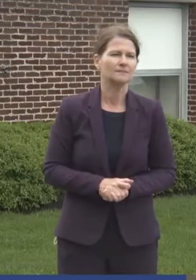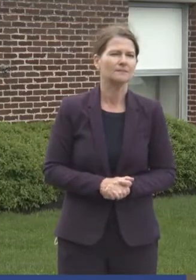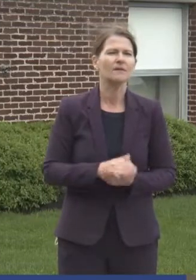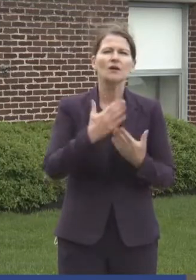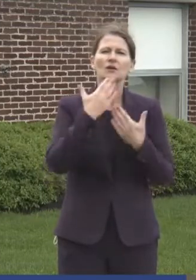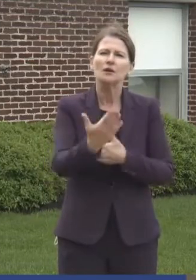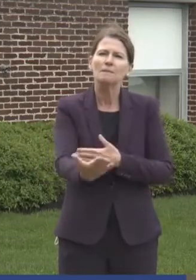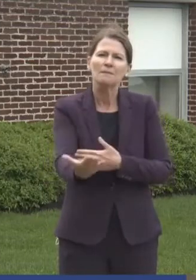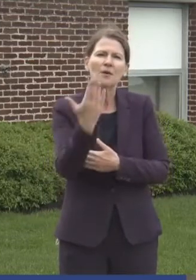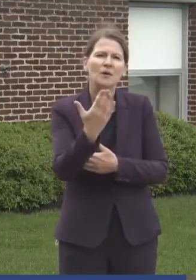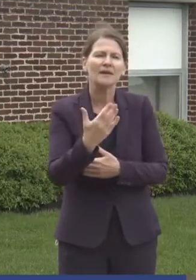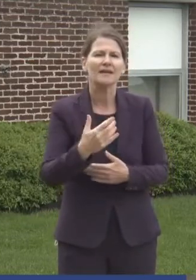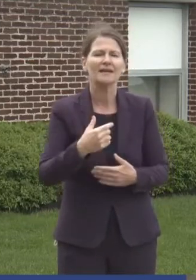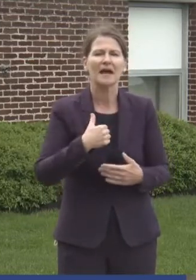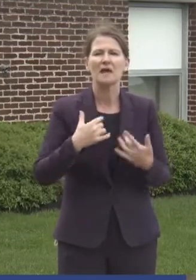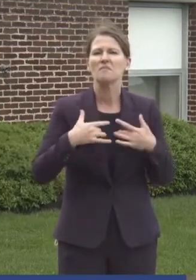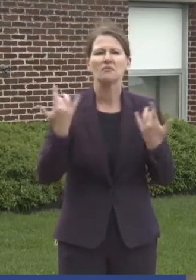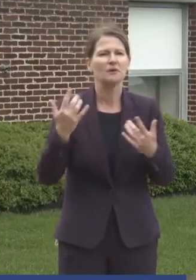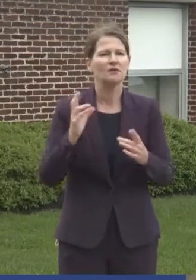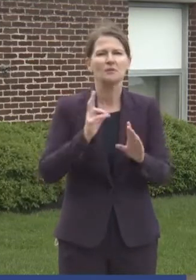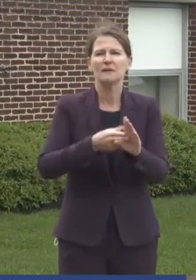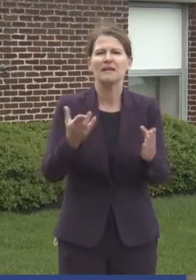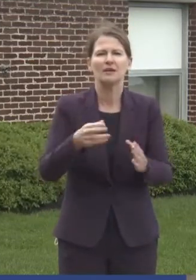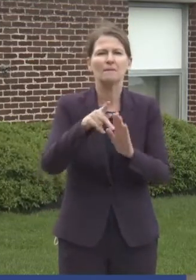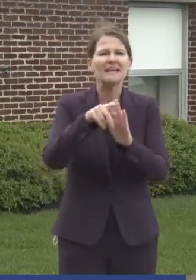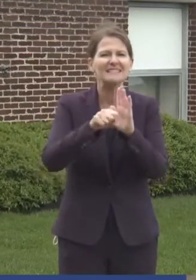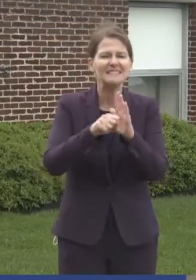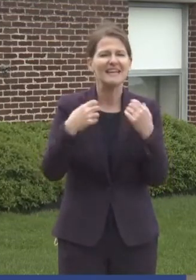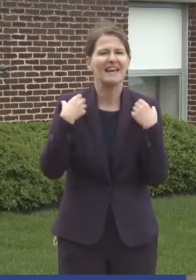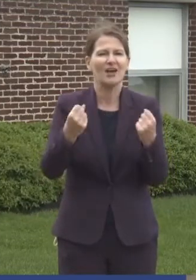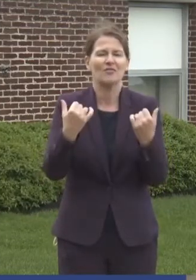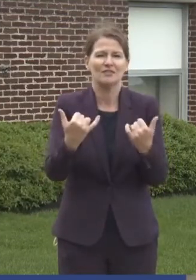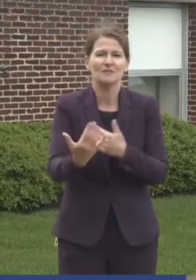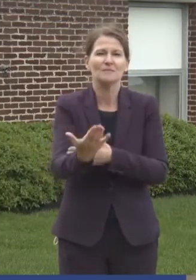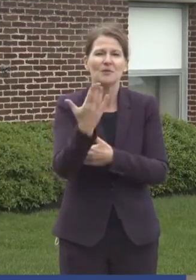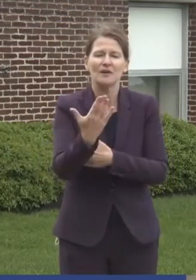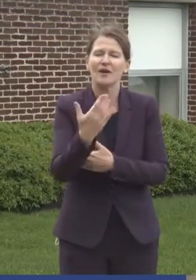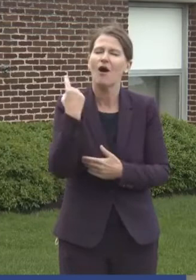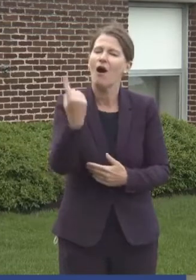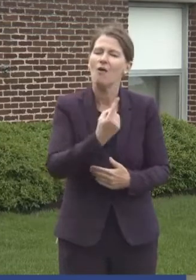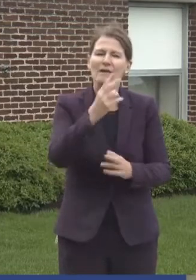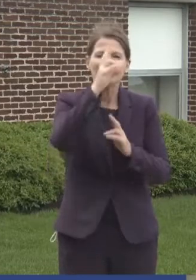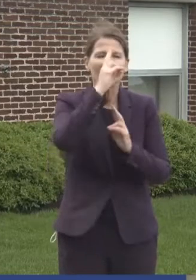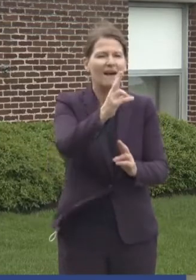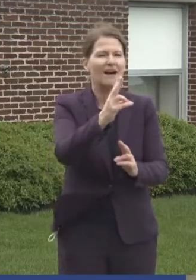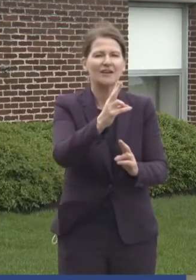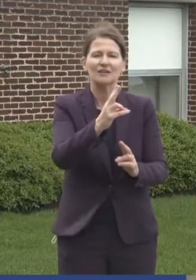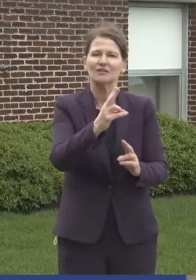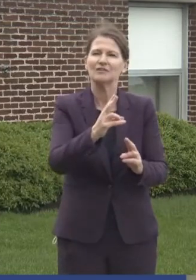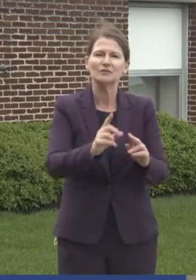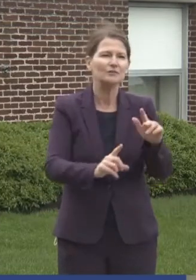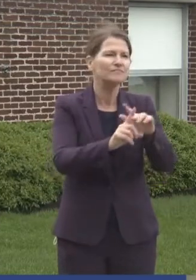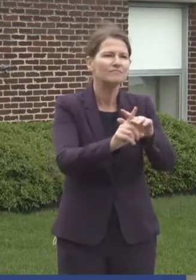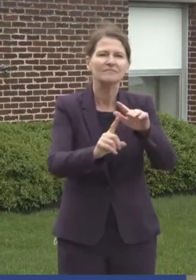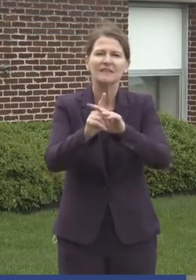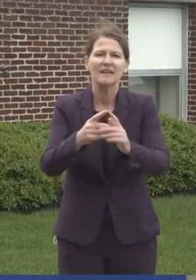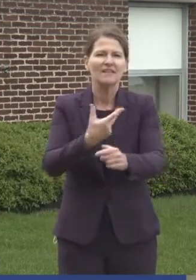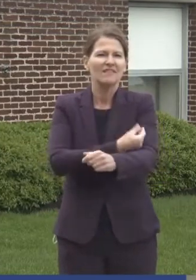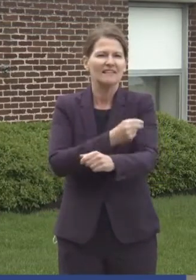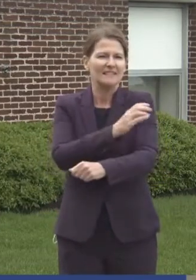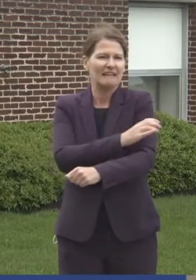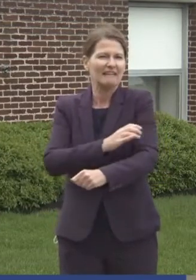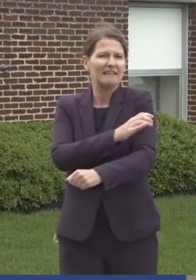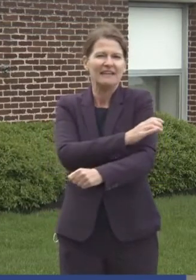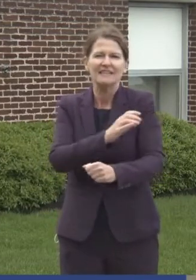Good morning. I am thrilled to be here at Penn State Health this morning. It's always an honor to be at these vaccine clinics where